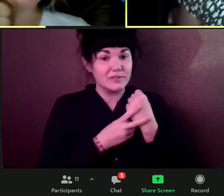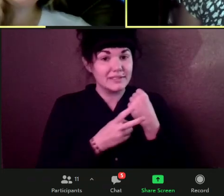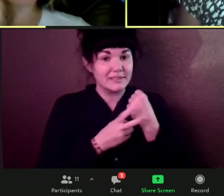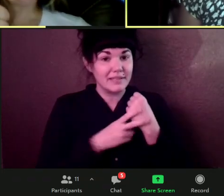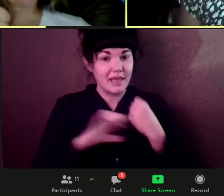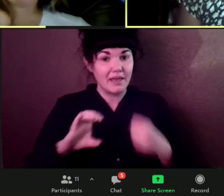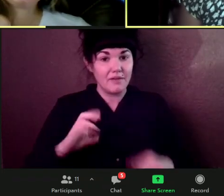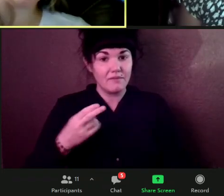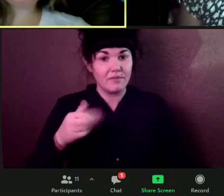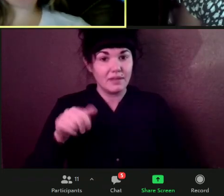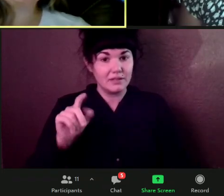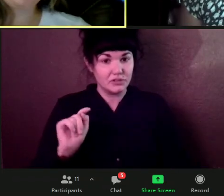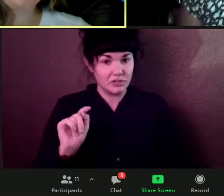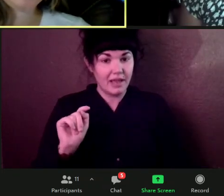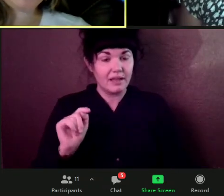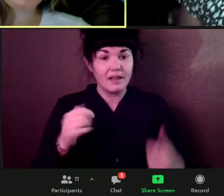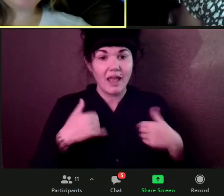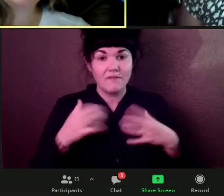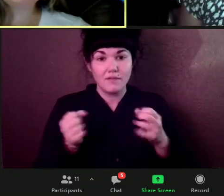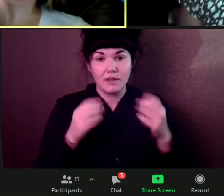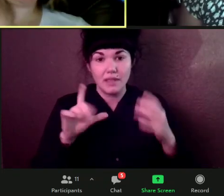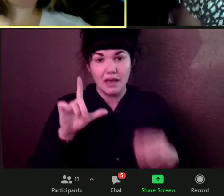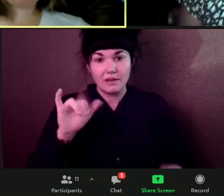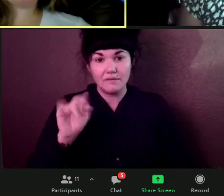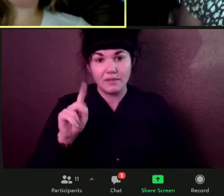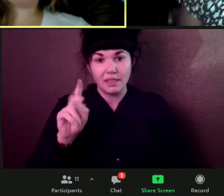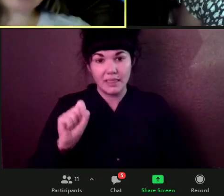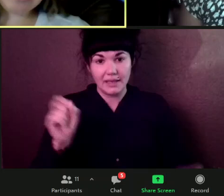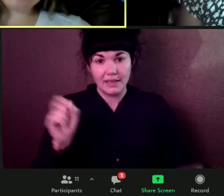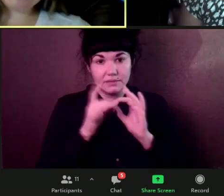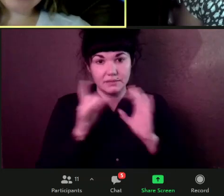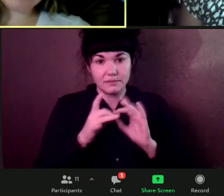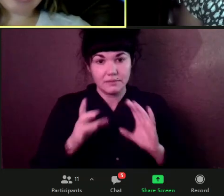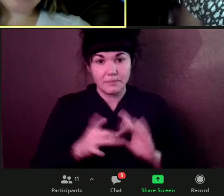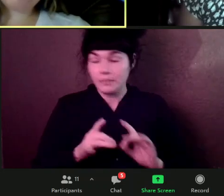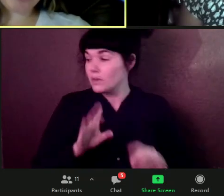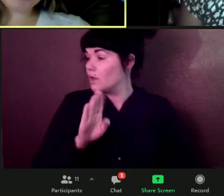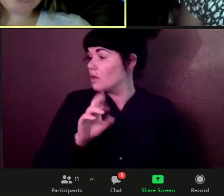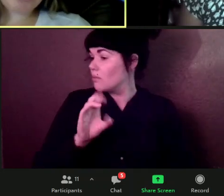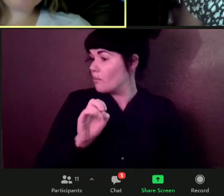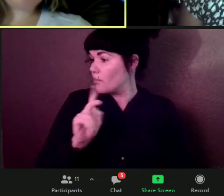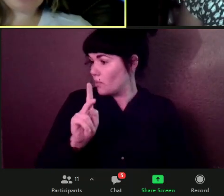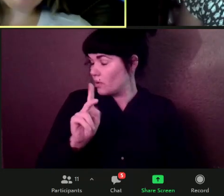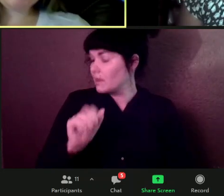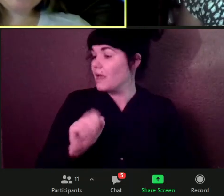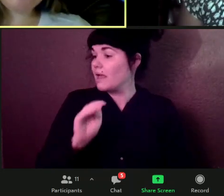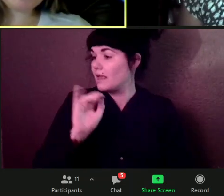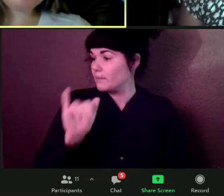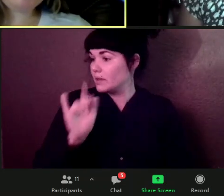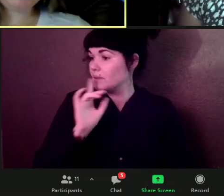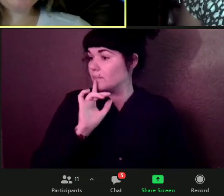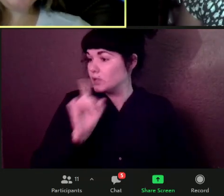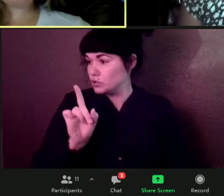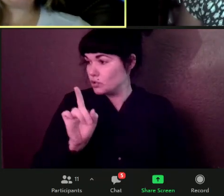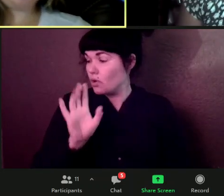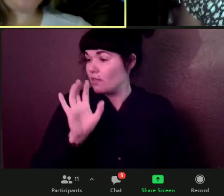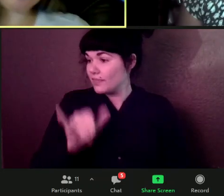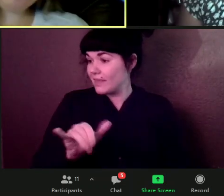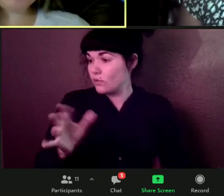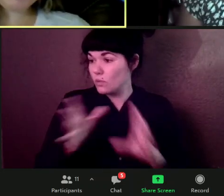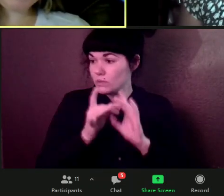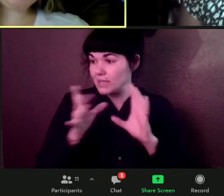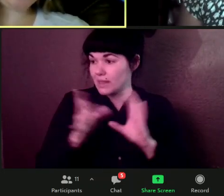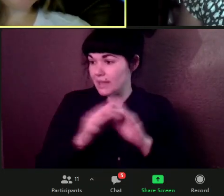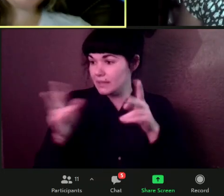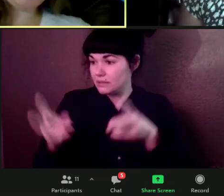what'd you say, Christine? I'm going to say, Brooke and Amy, please make sure you're taking the links out of our chat and dropping them into Facebook. So all